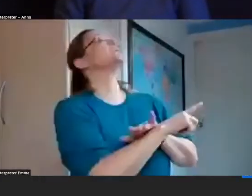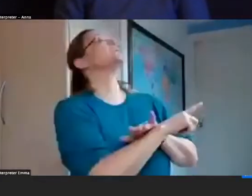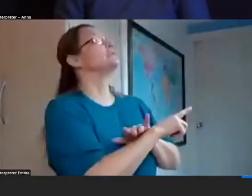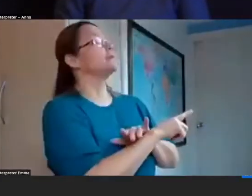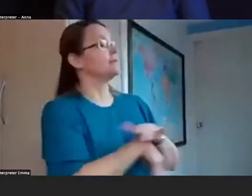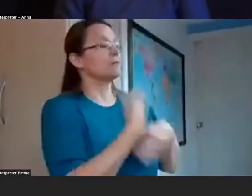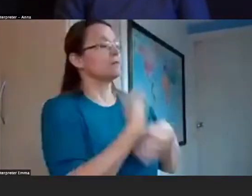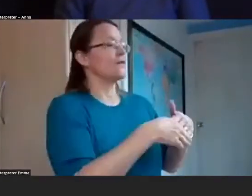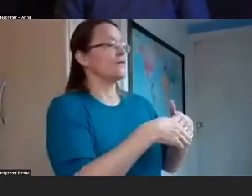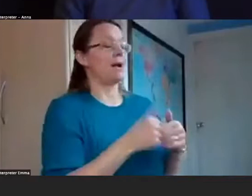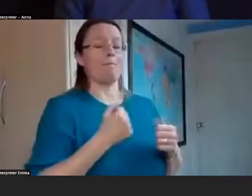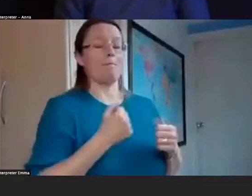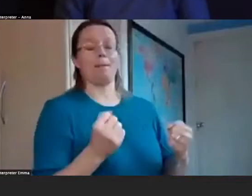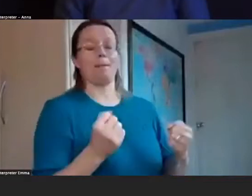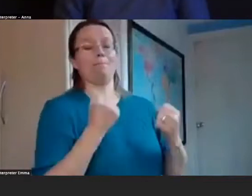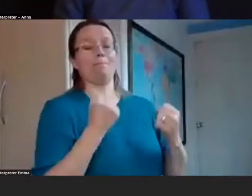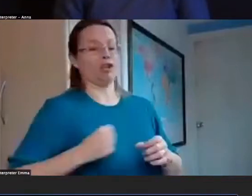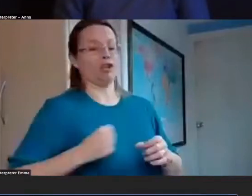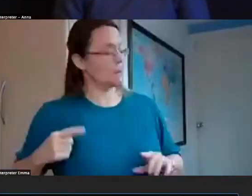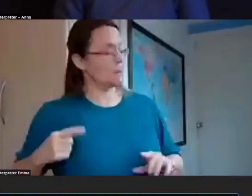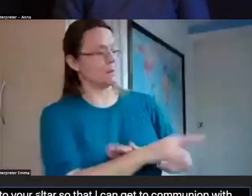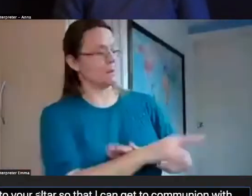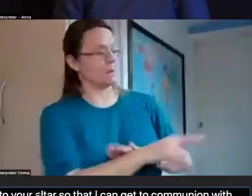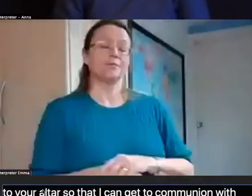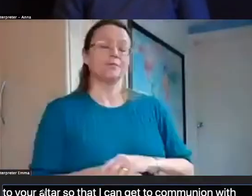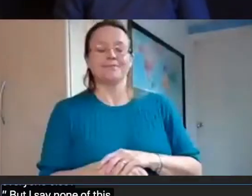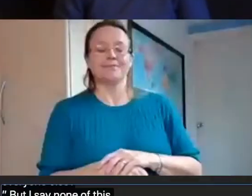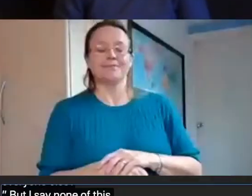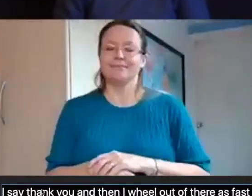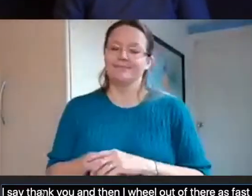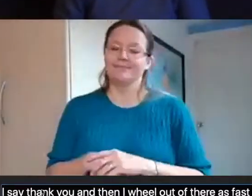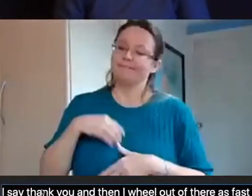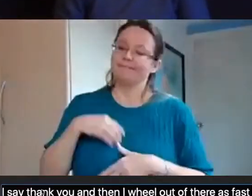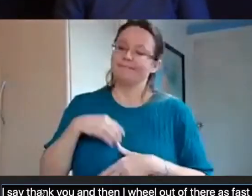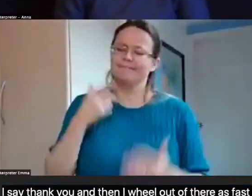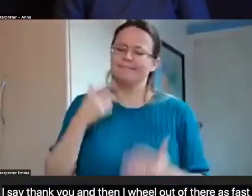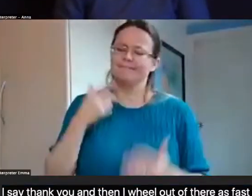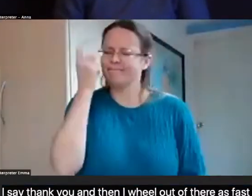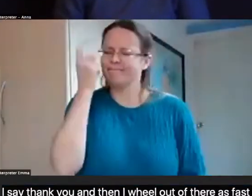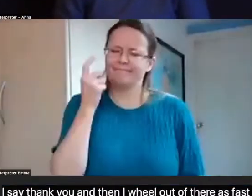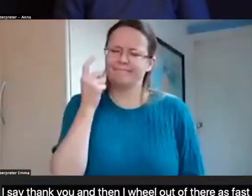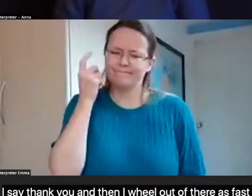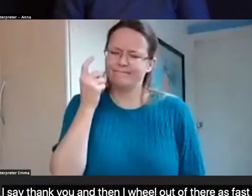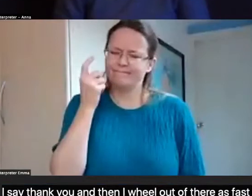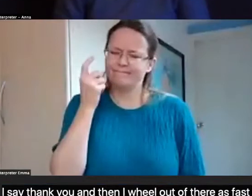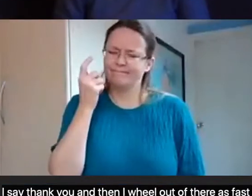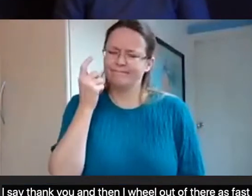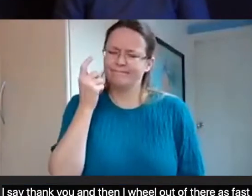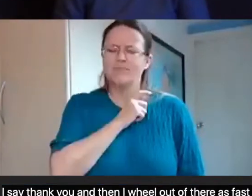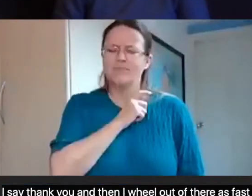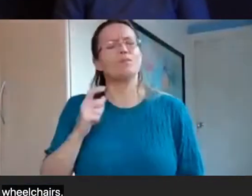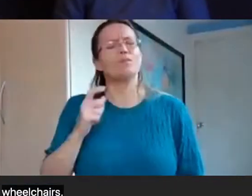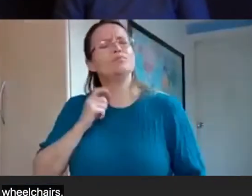thanking God for power assisted virtues. And I spent a lot of time thinking about whose story that minister was telling when he talked